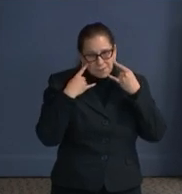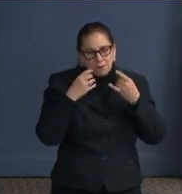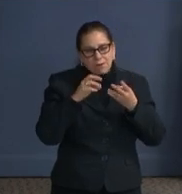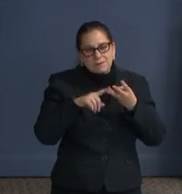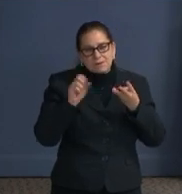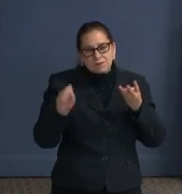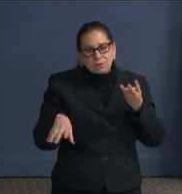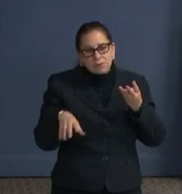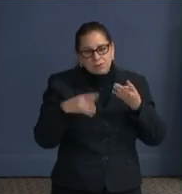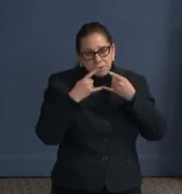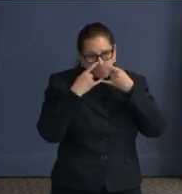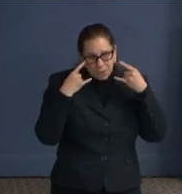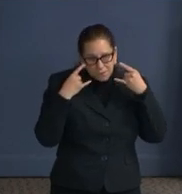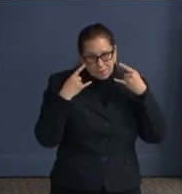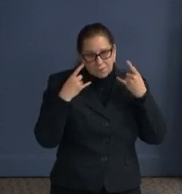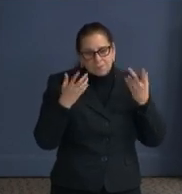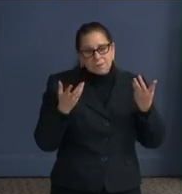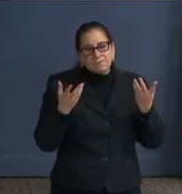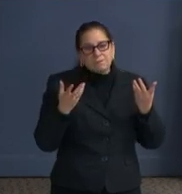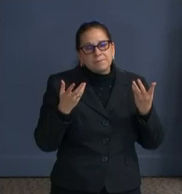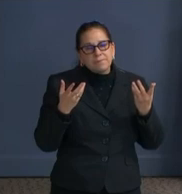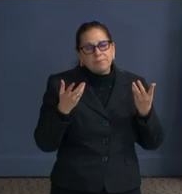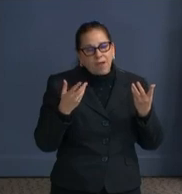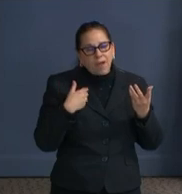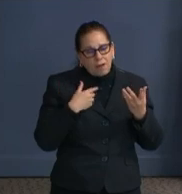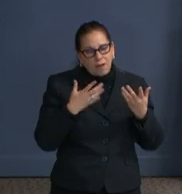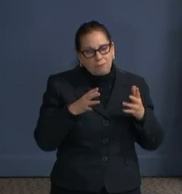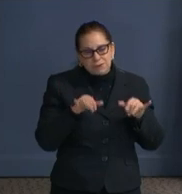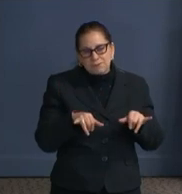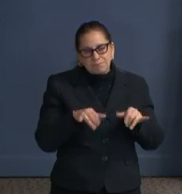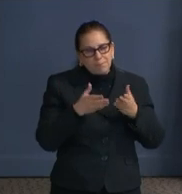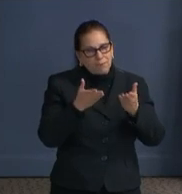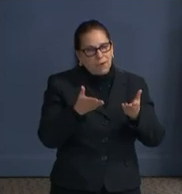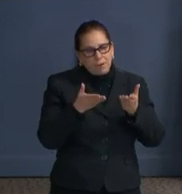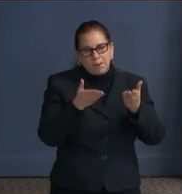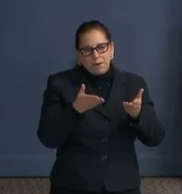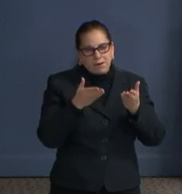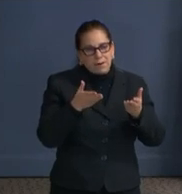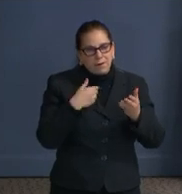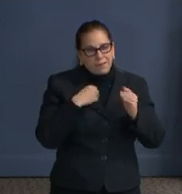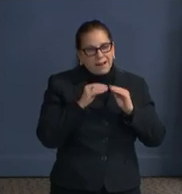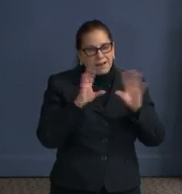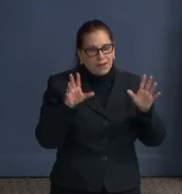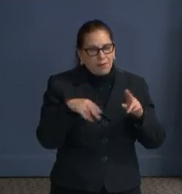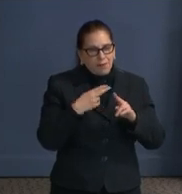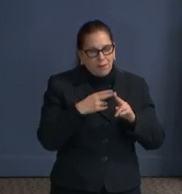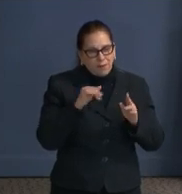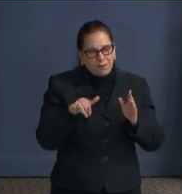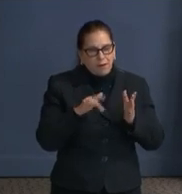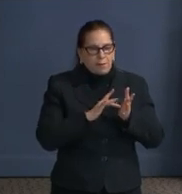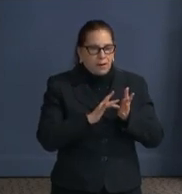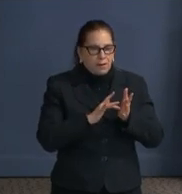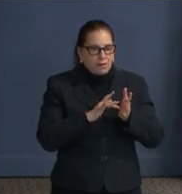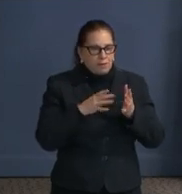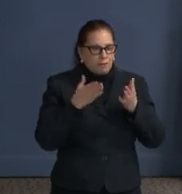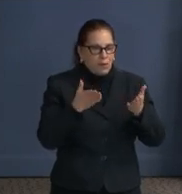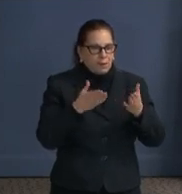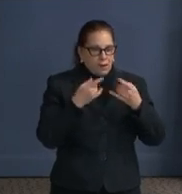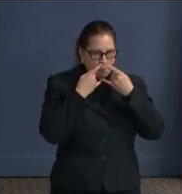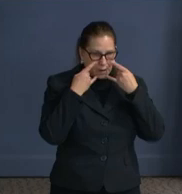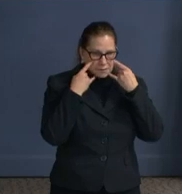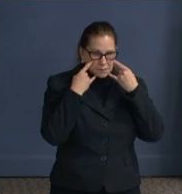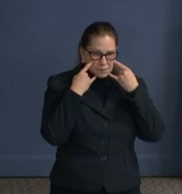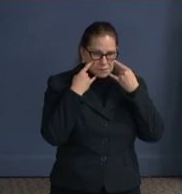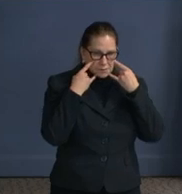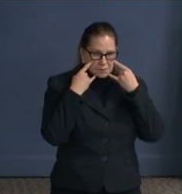protection. But it's always been very clear, our current guy guidance document, it communicates to you that